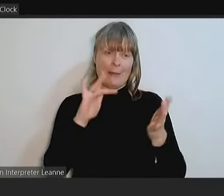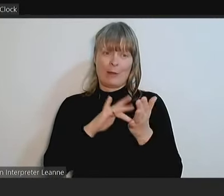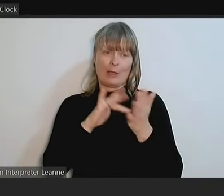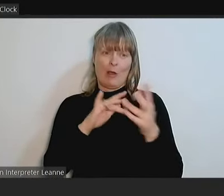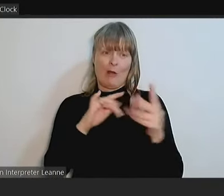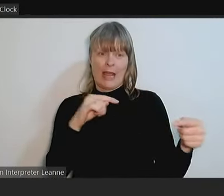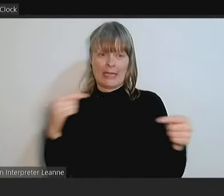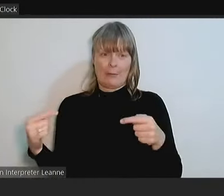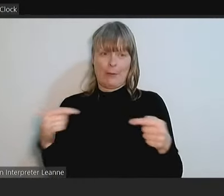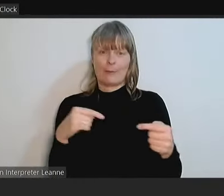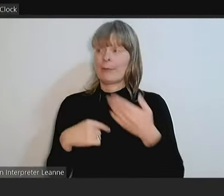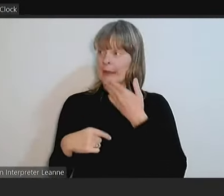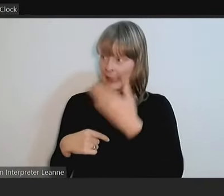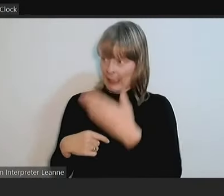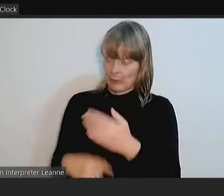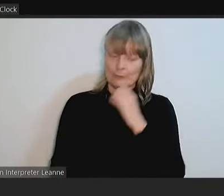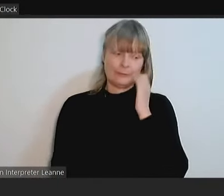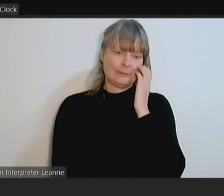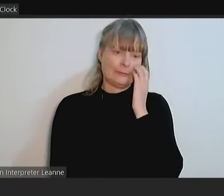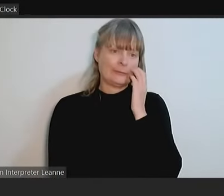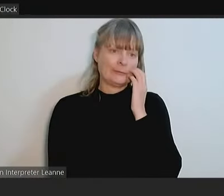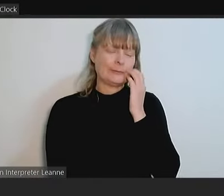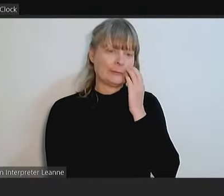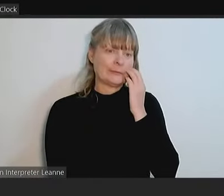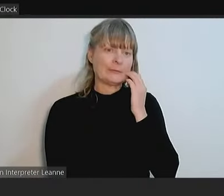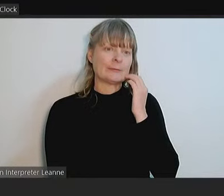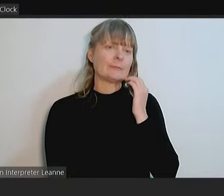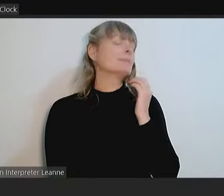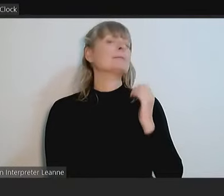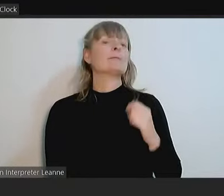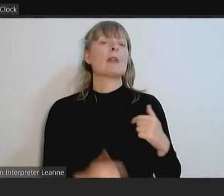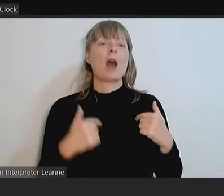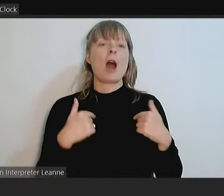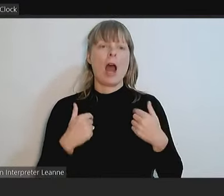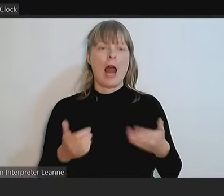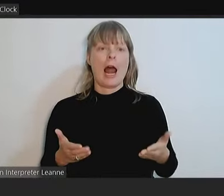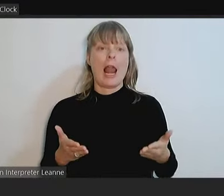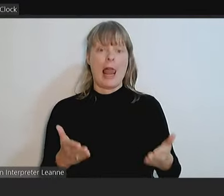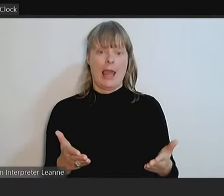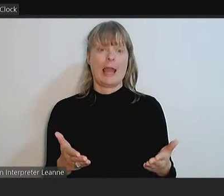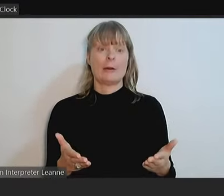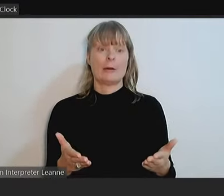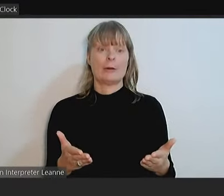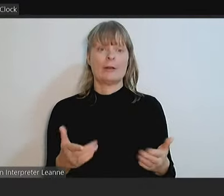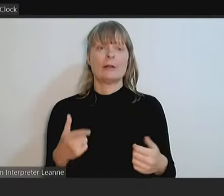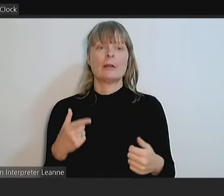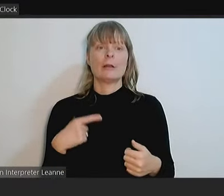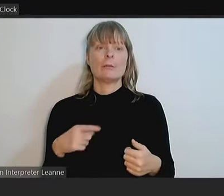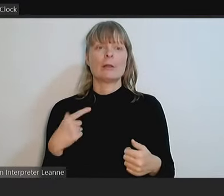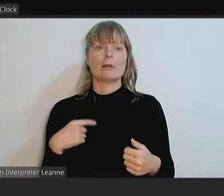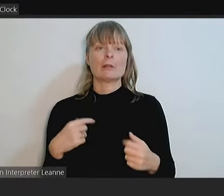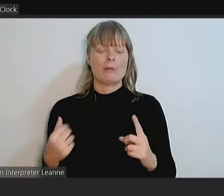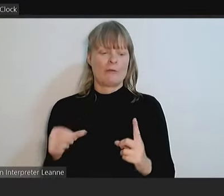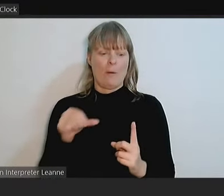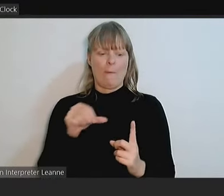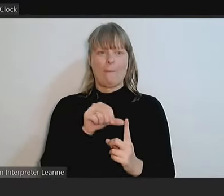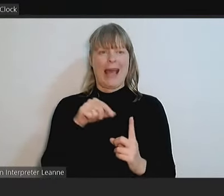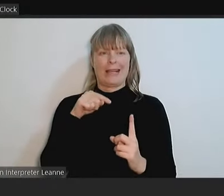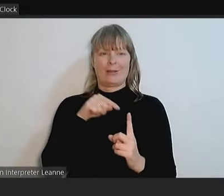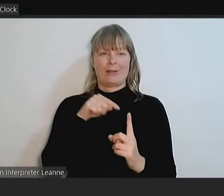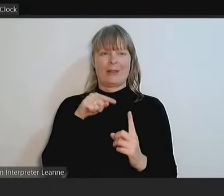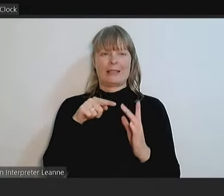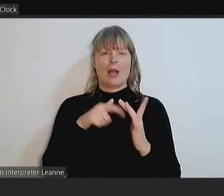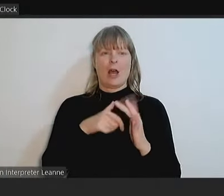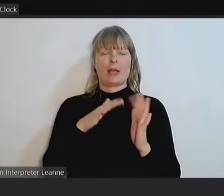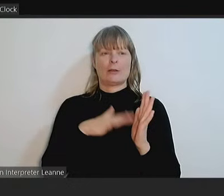Thank you. I had allowed it because as we've gone back on this item in reference to something that was